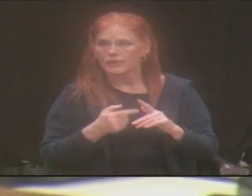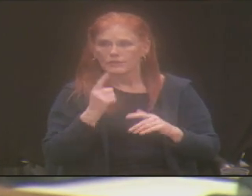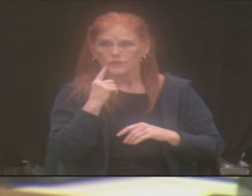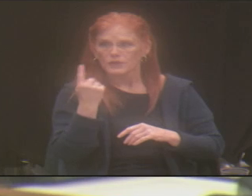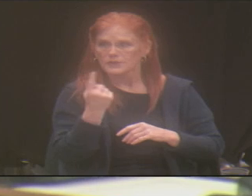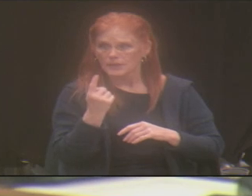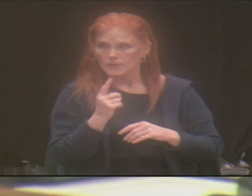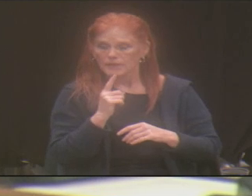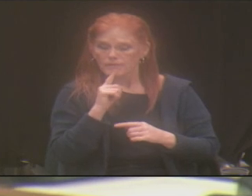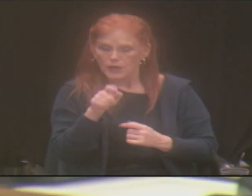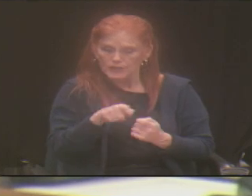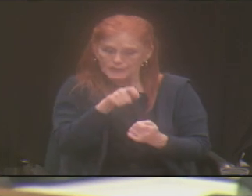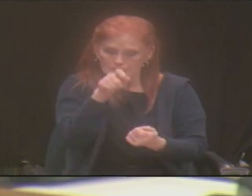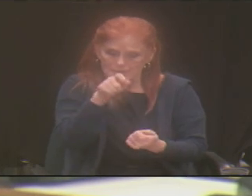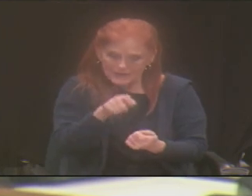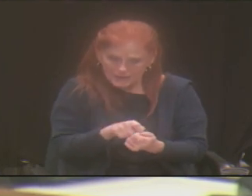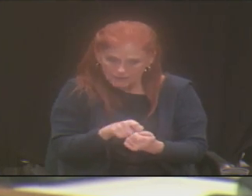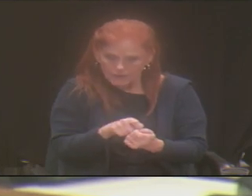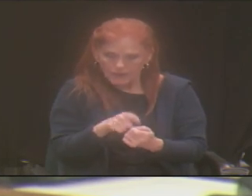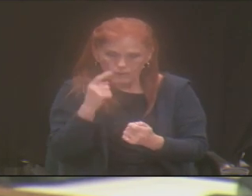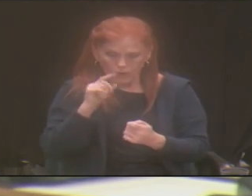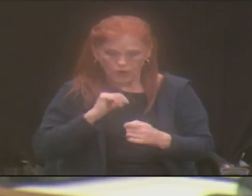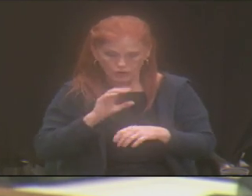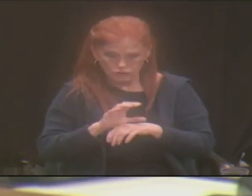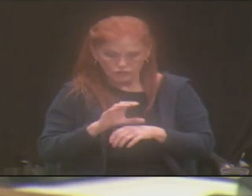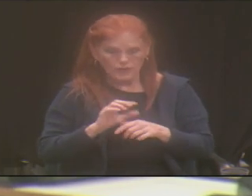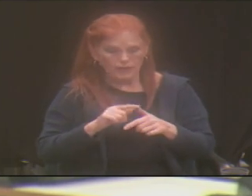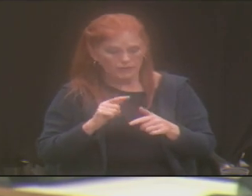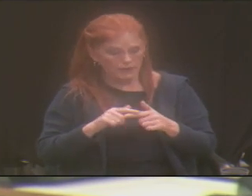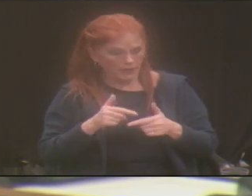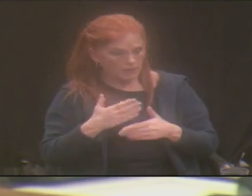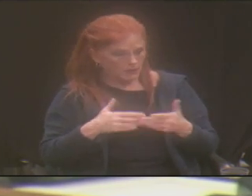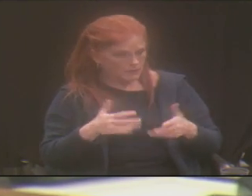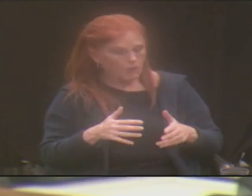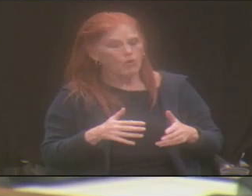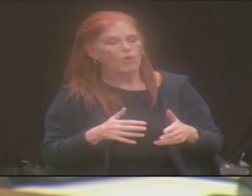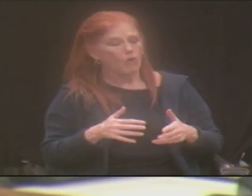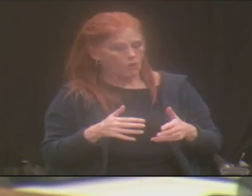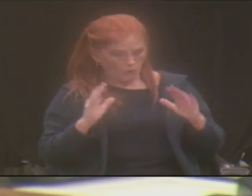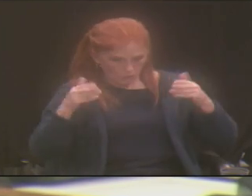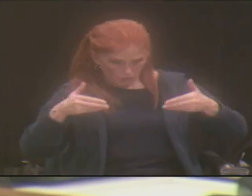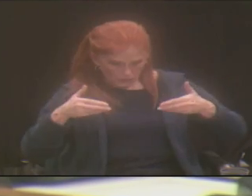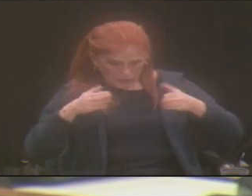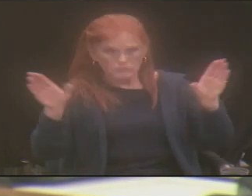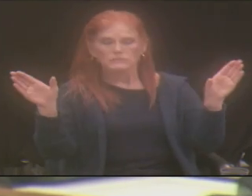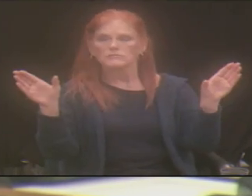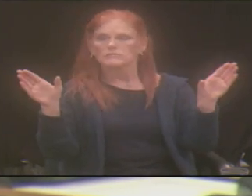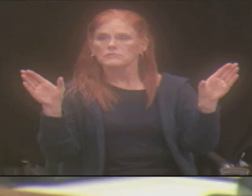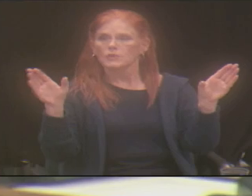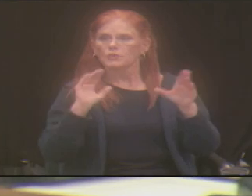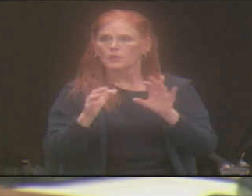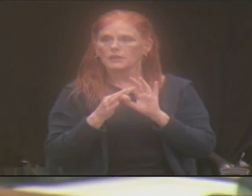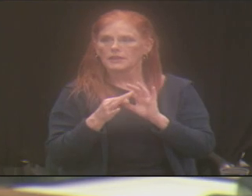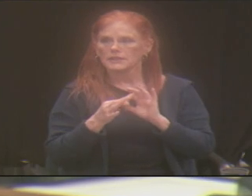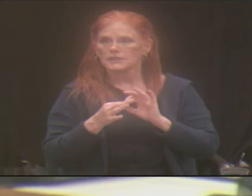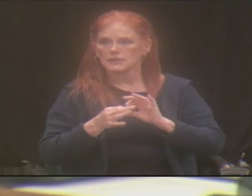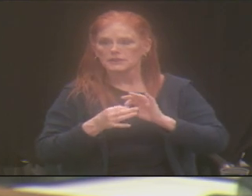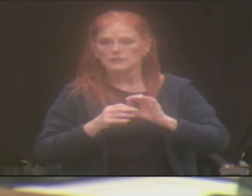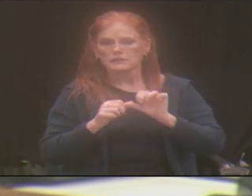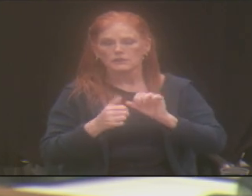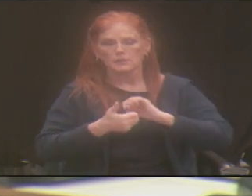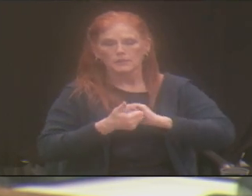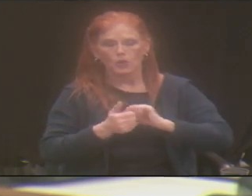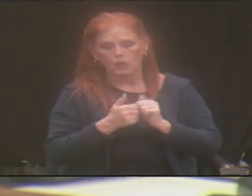very specific. And then when that phase ended, it was like, okay, what can we do now to continue this partnership with these